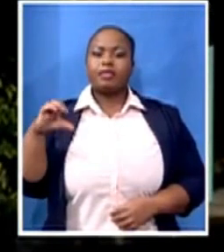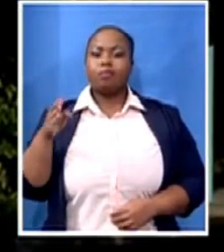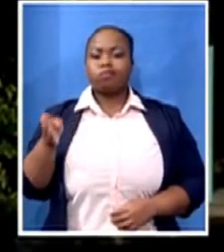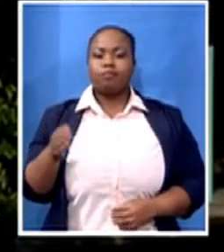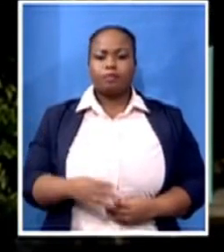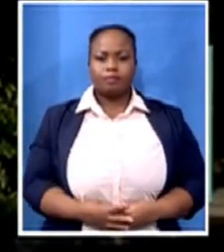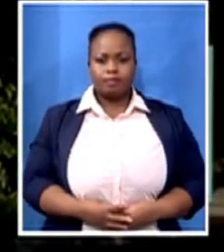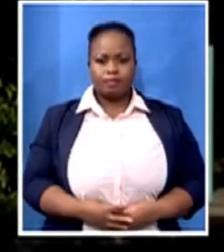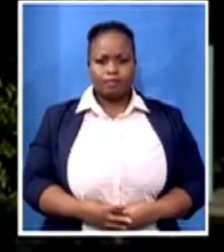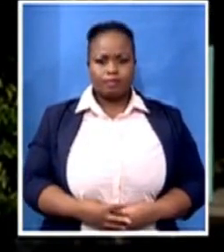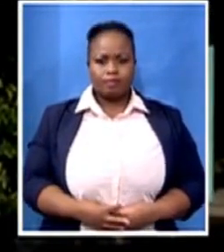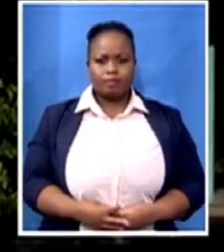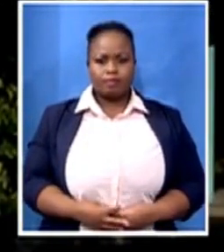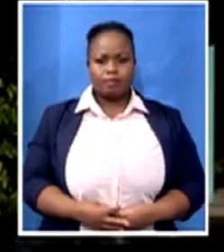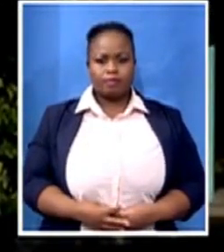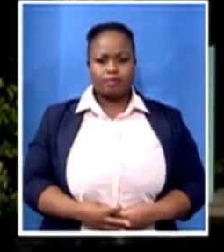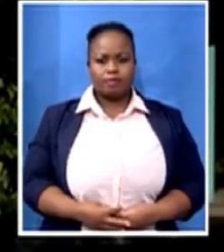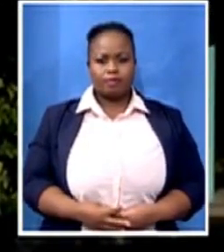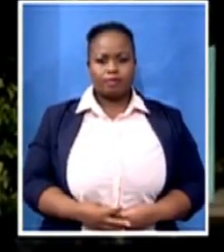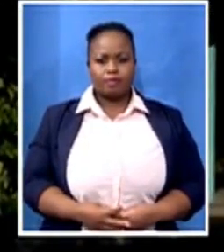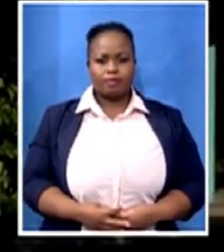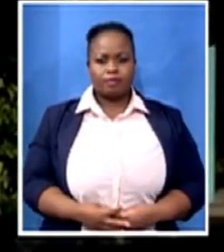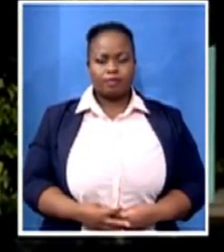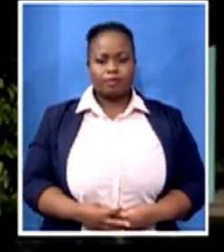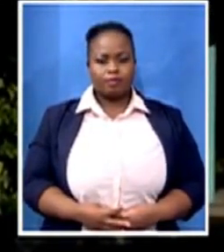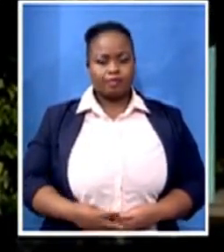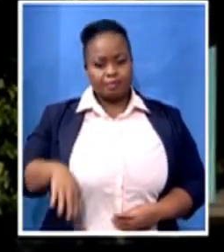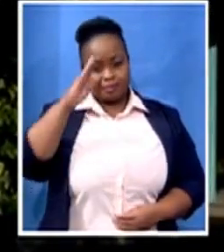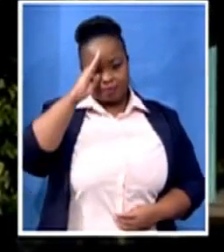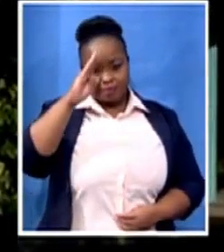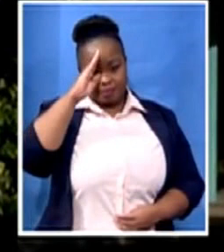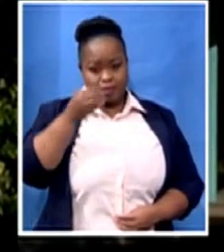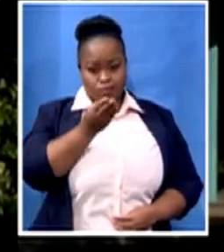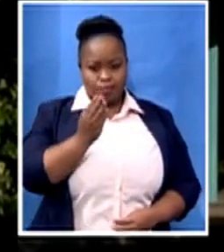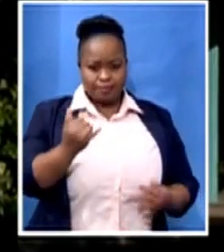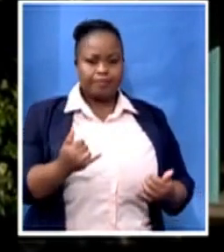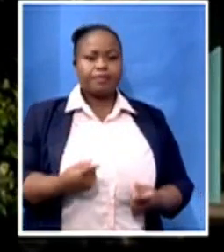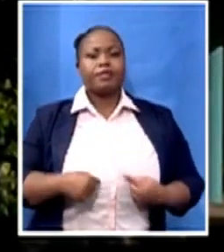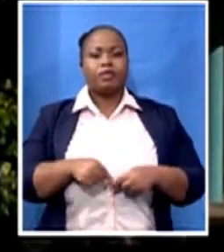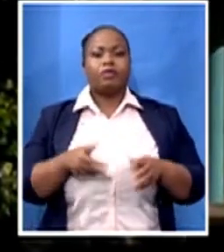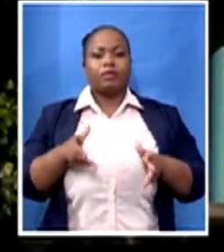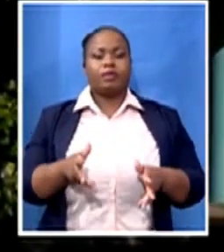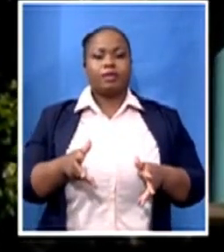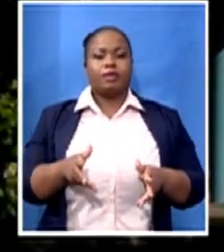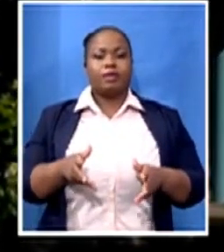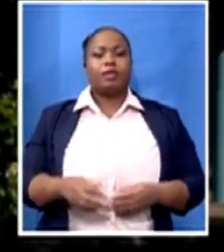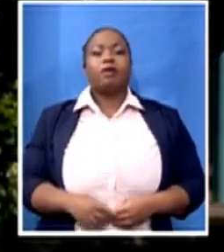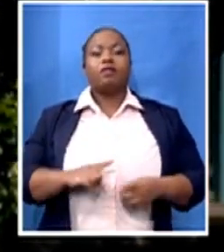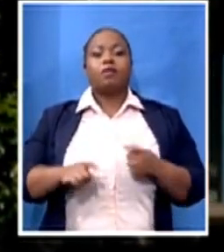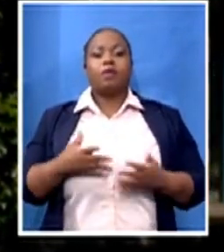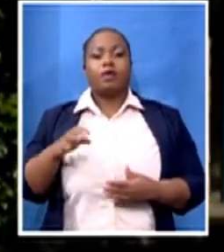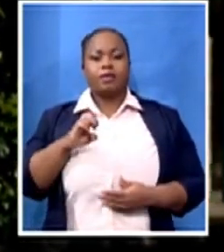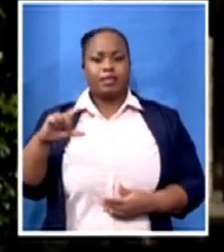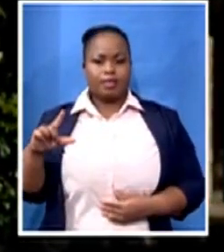A very good morning to you in studio. Well, indeed, we're coming to you from East London, where about 20